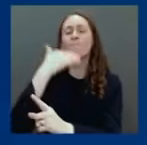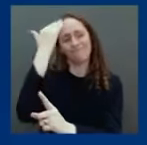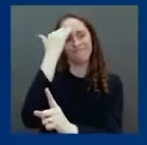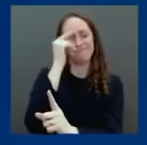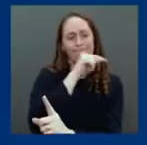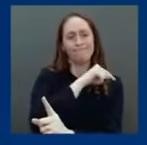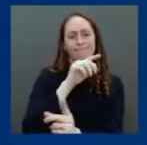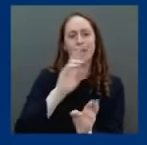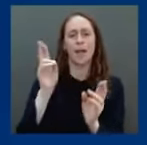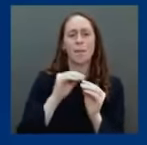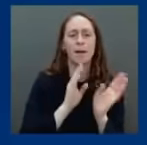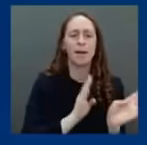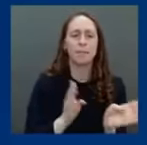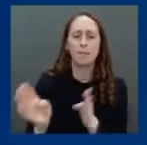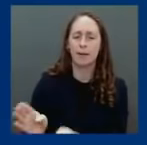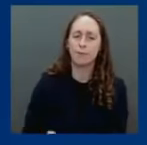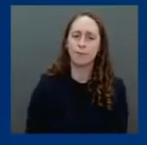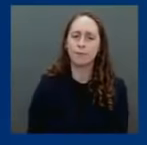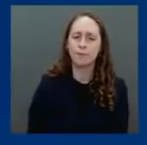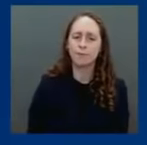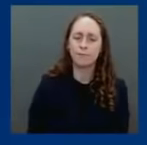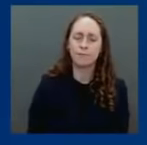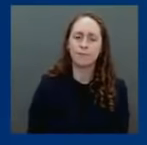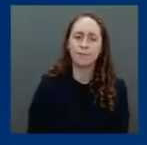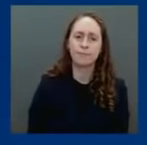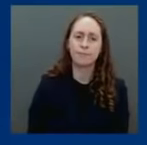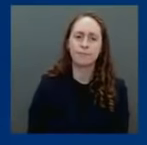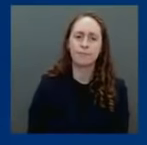Last question. Let's go to Peter Sullivan to help.